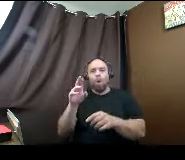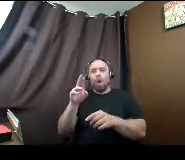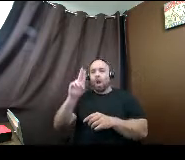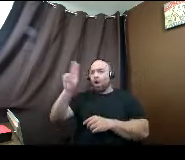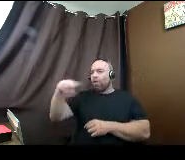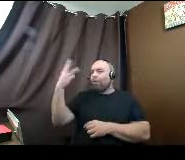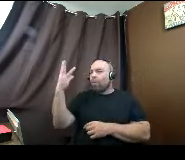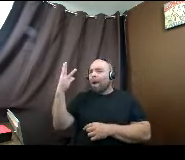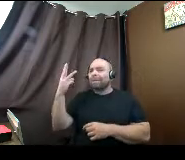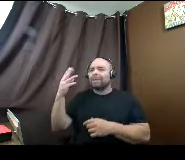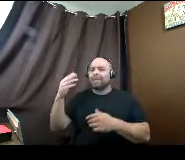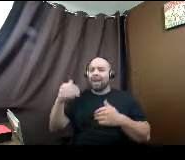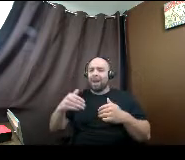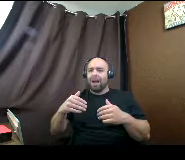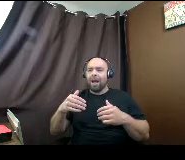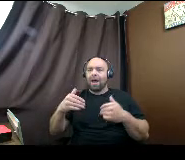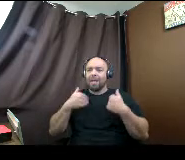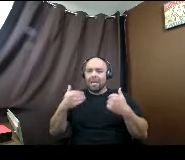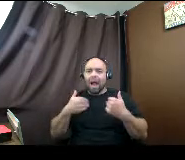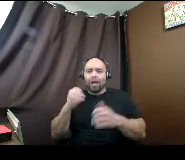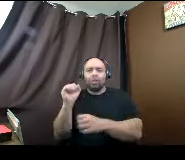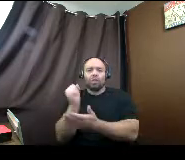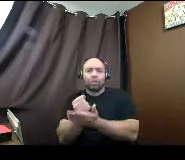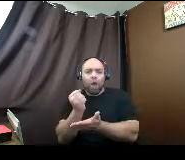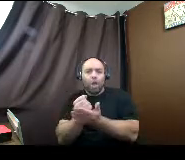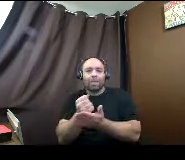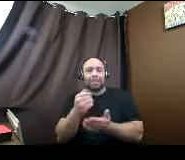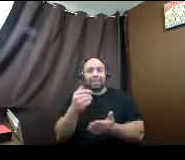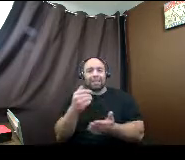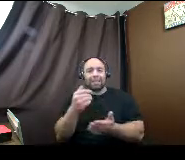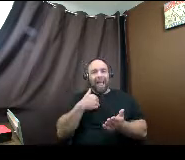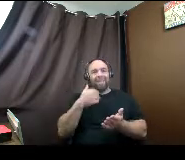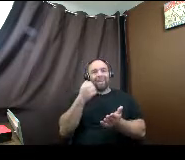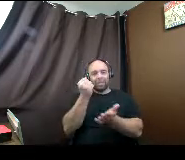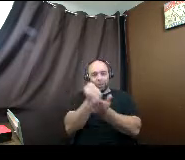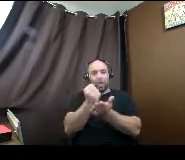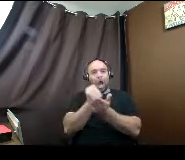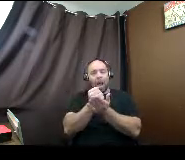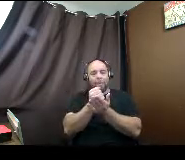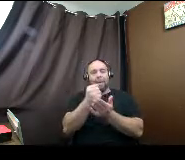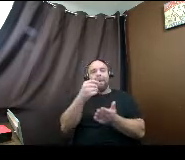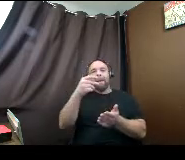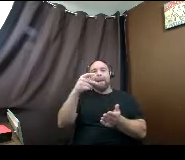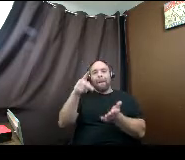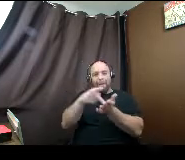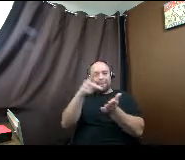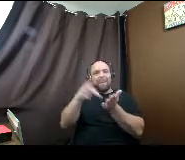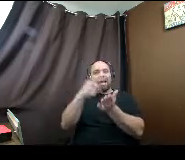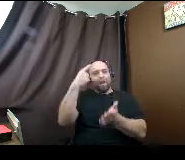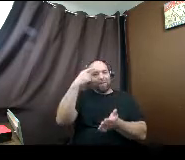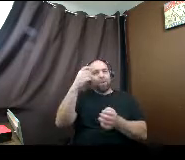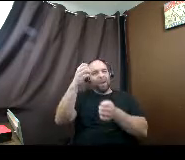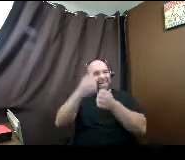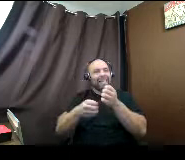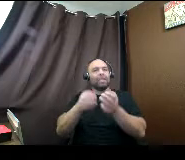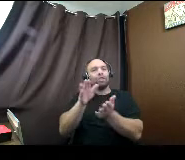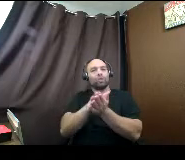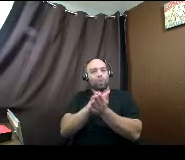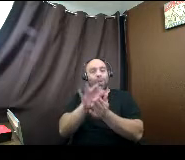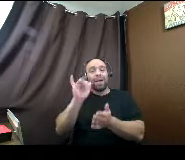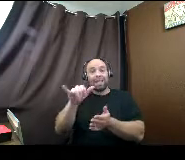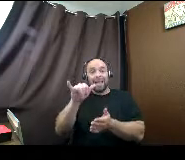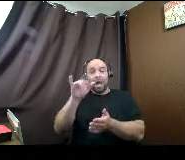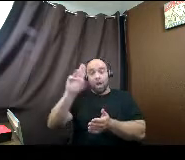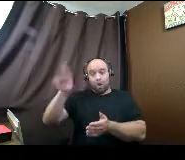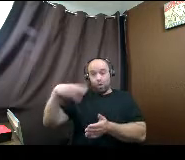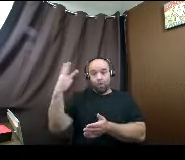school name that you want to go to in scholarships. And it usually, there's usually a scholarship landing page for each school. So like UW has their own scholarship